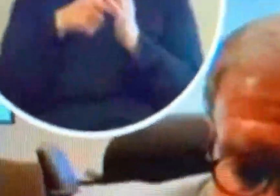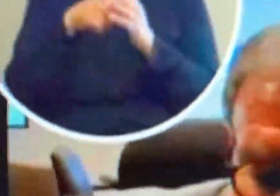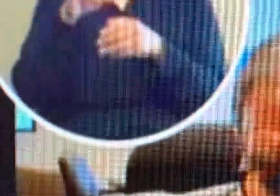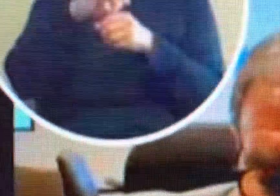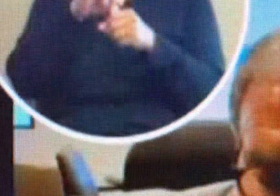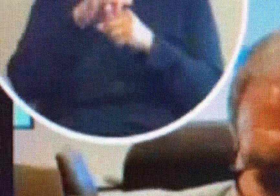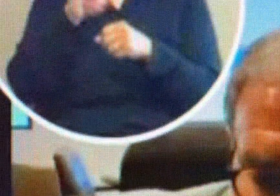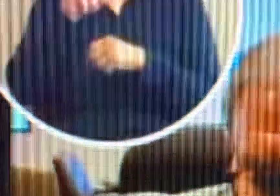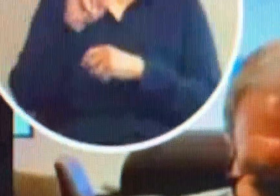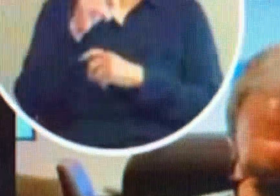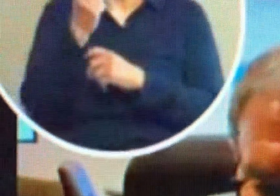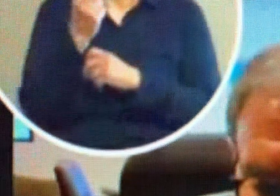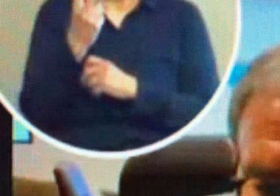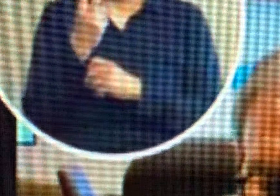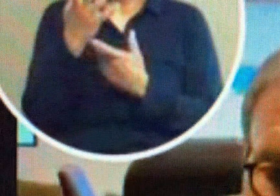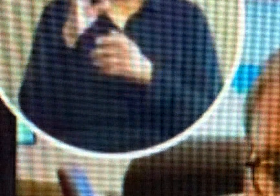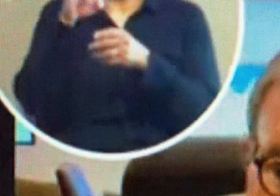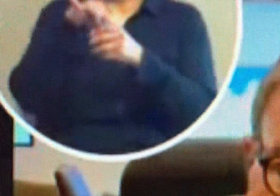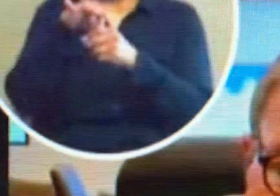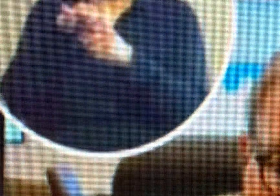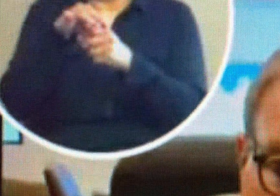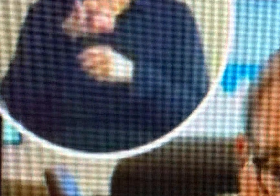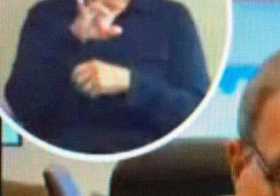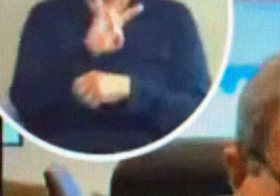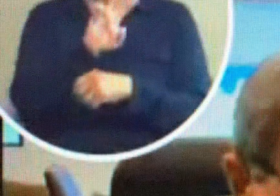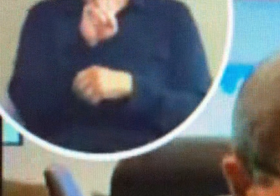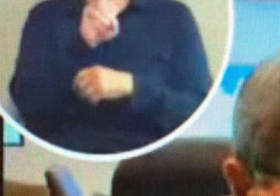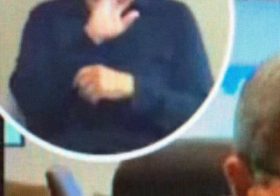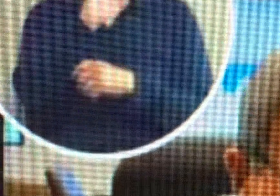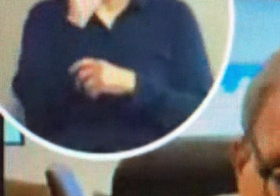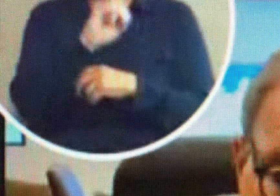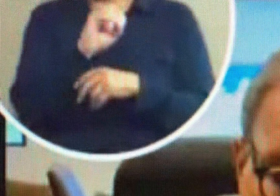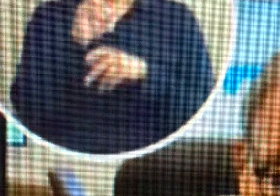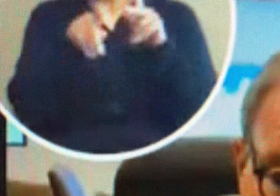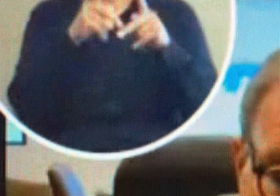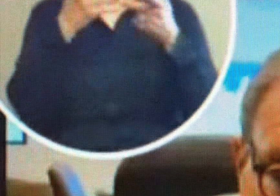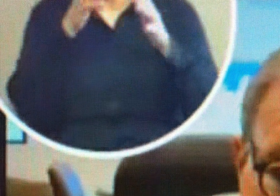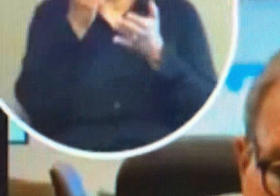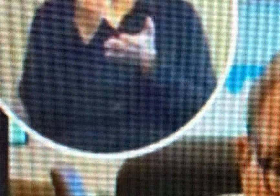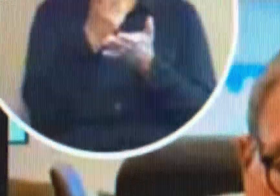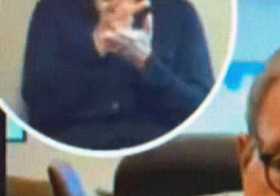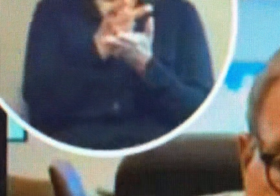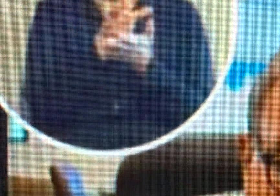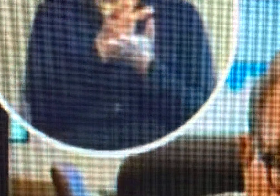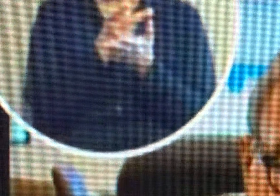2012, and 72% of the voters approved it.